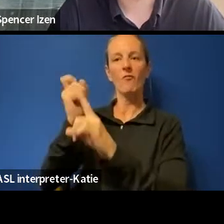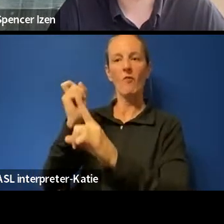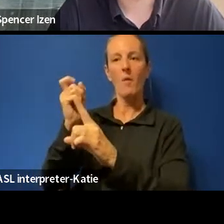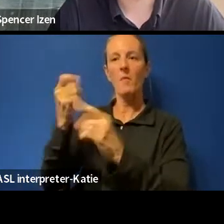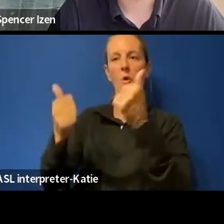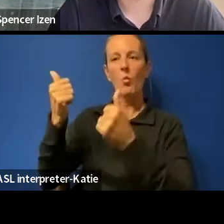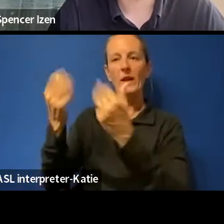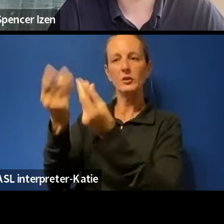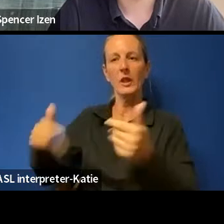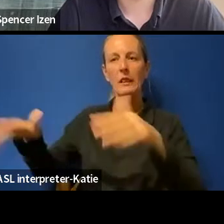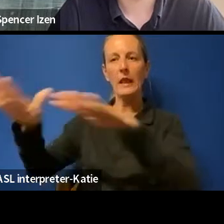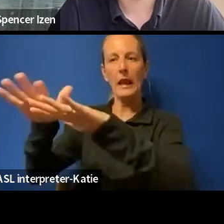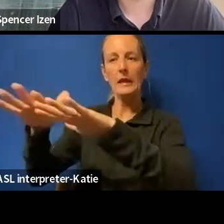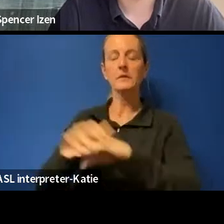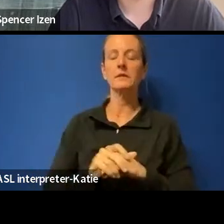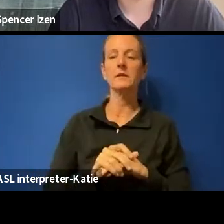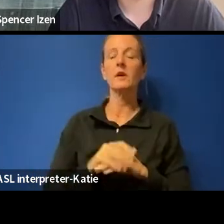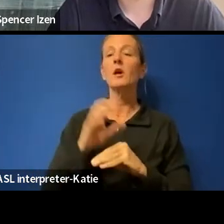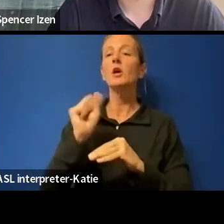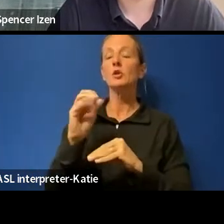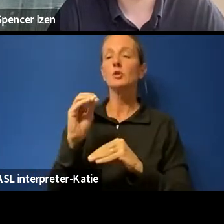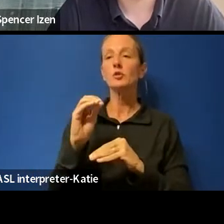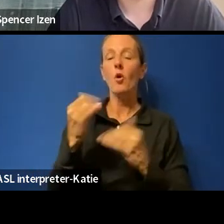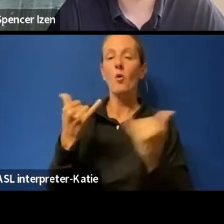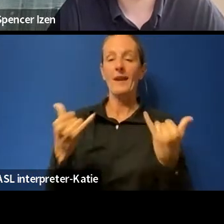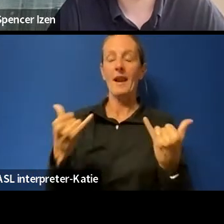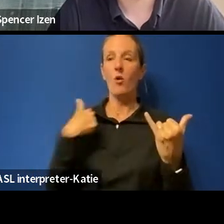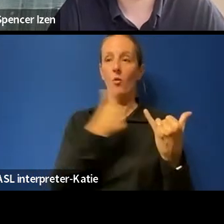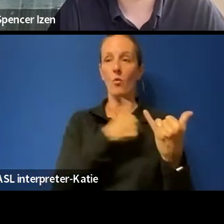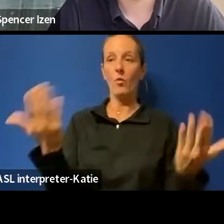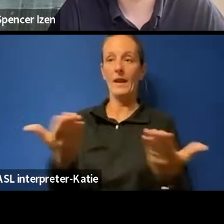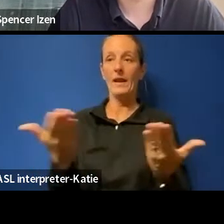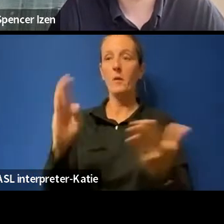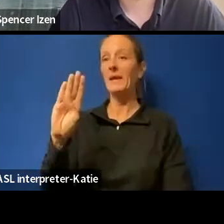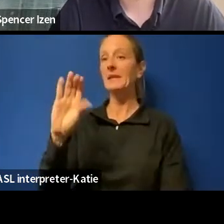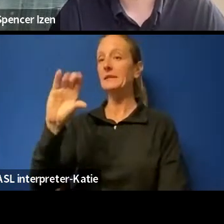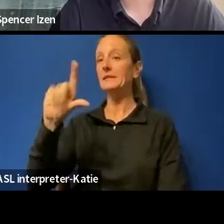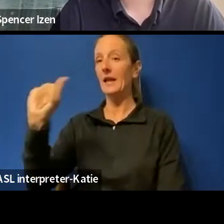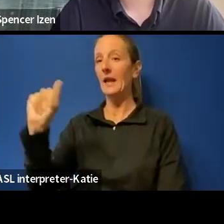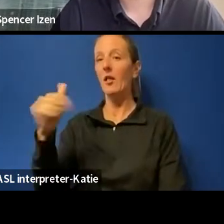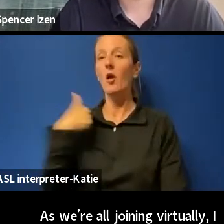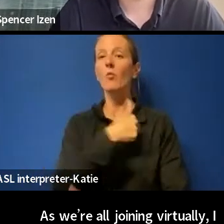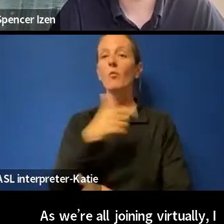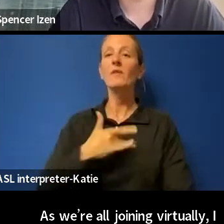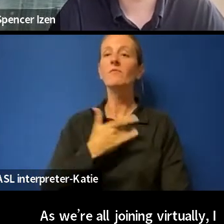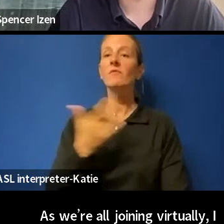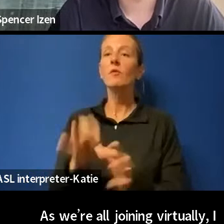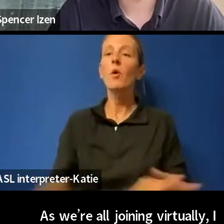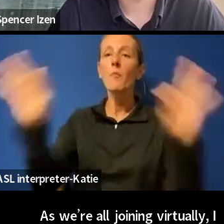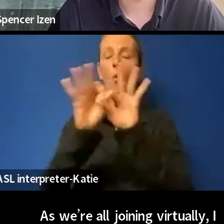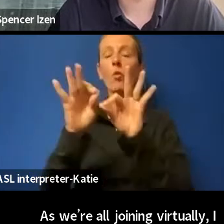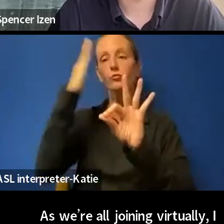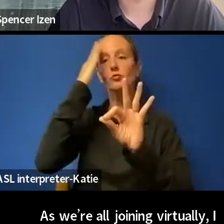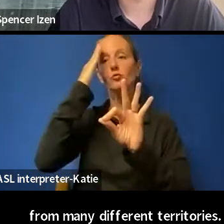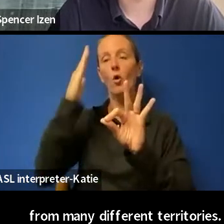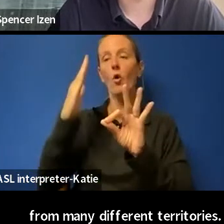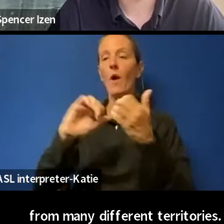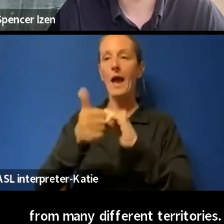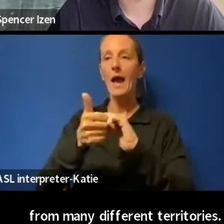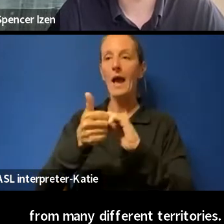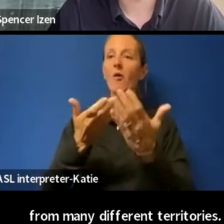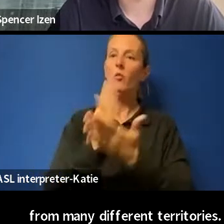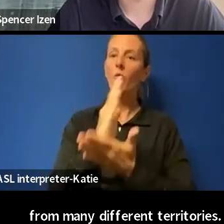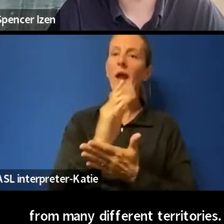As this event addresses privacy in Canada, we at the BCCLA feel that it's important to note the ways in which the right to privacy